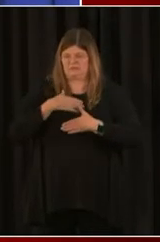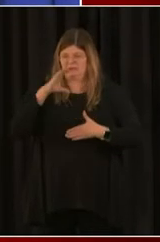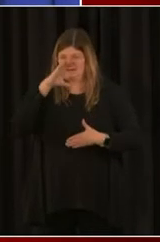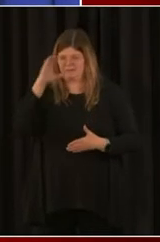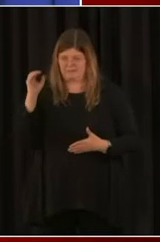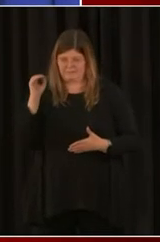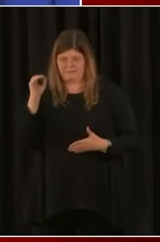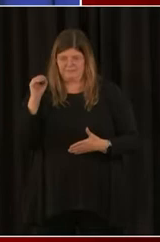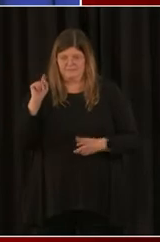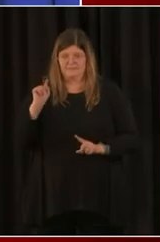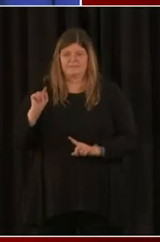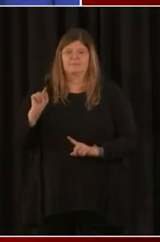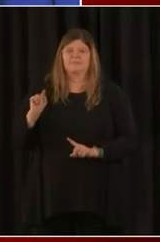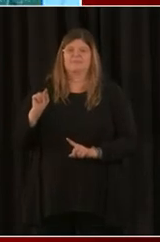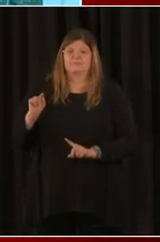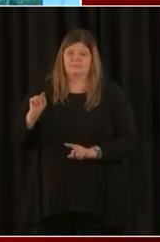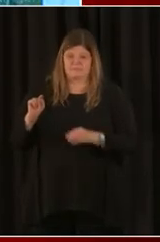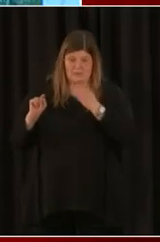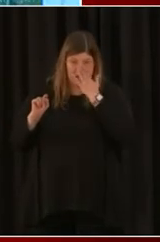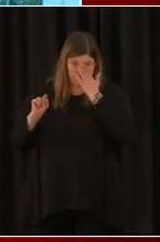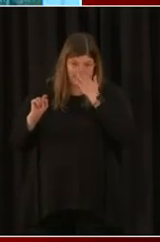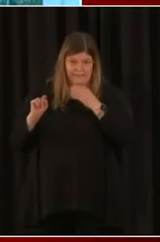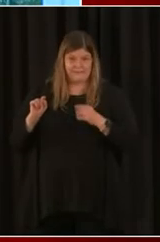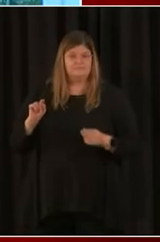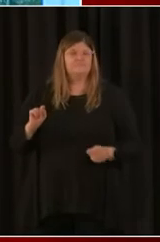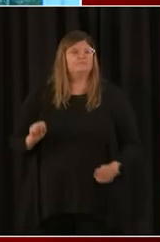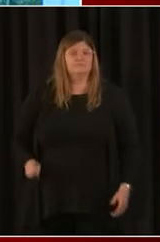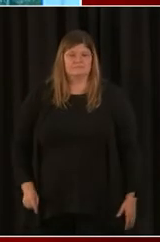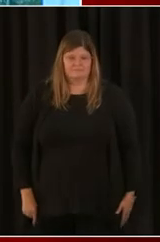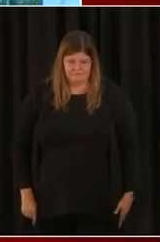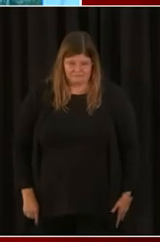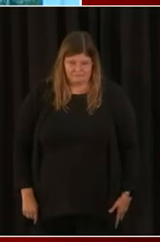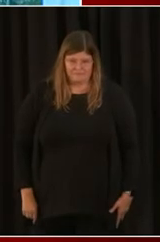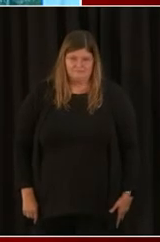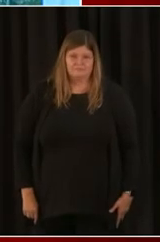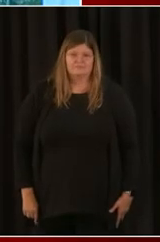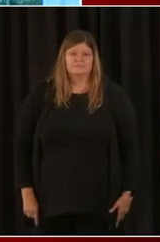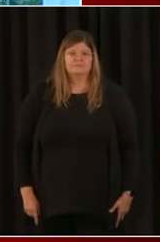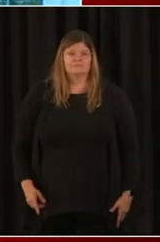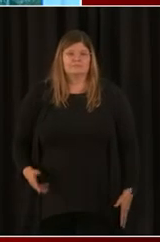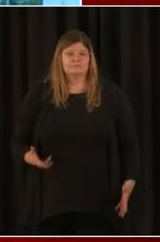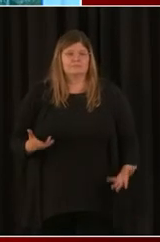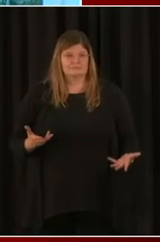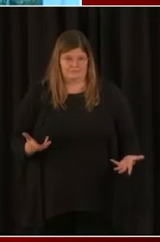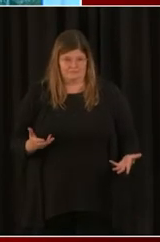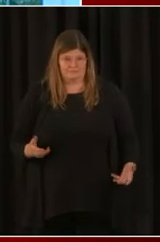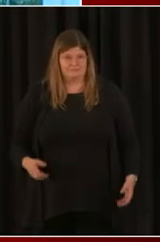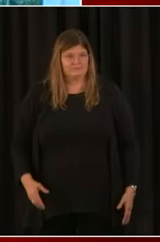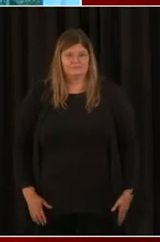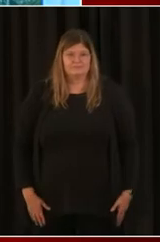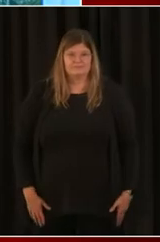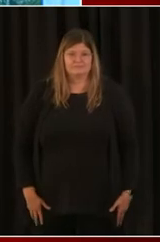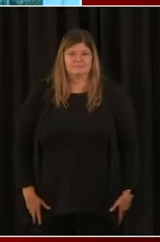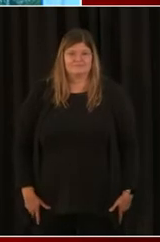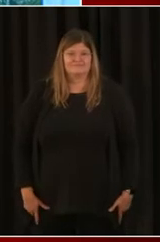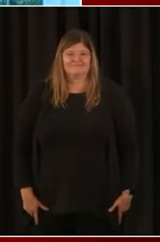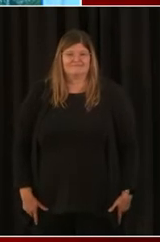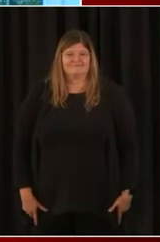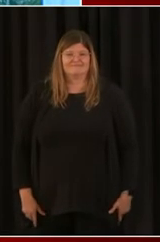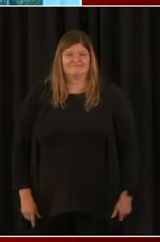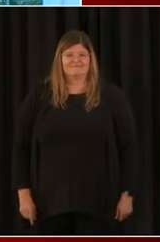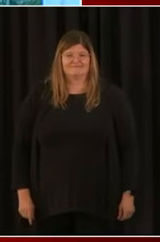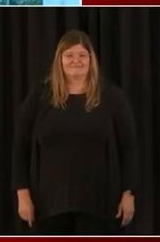Yeah. All right. So as I stated at the beginning of the presentation, the act is 5,600